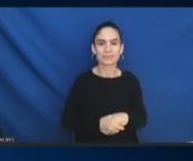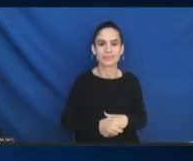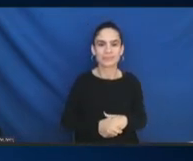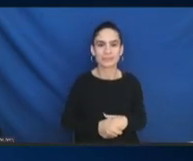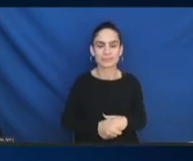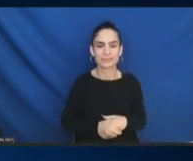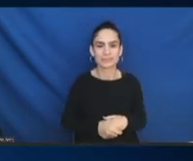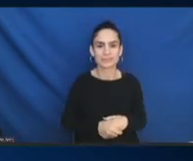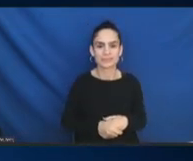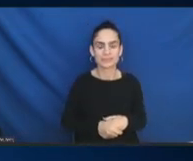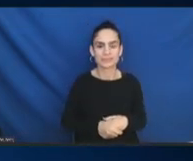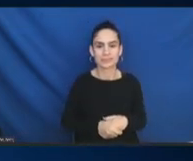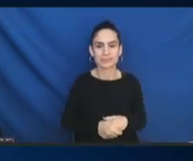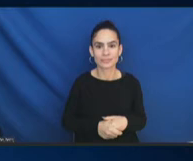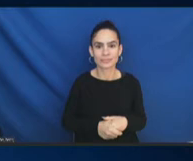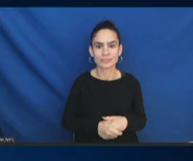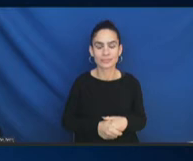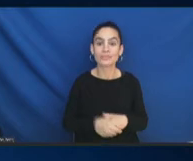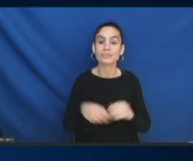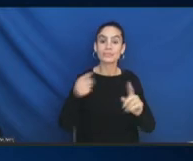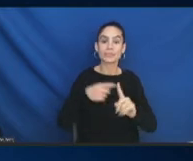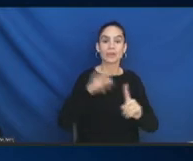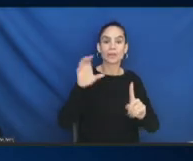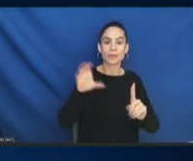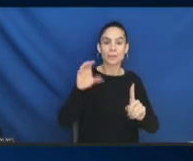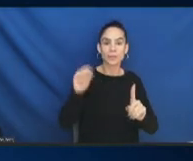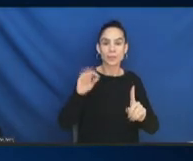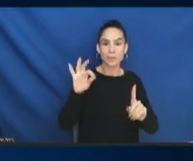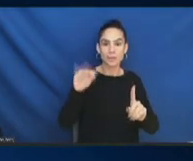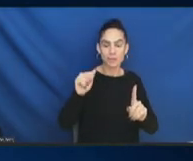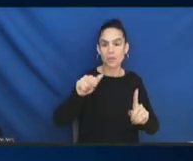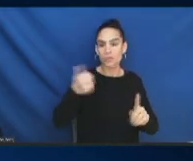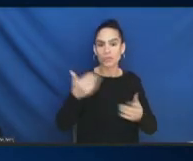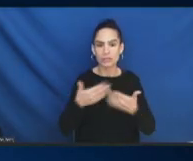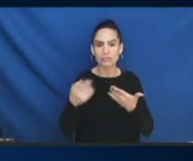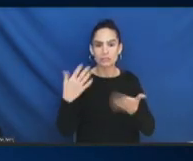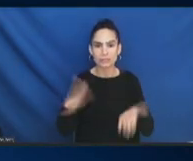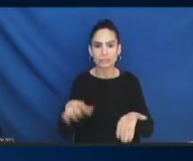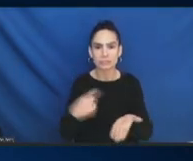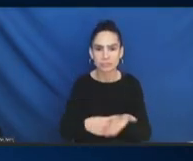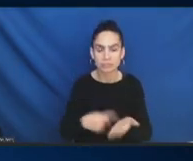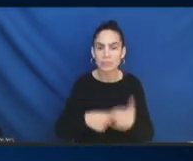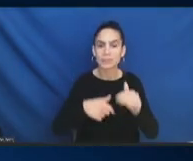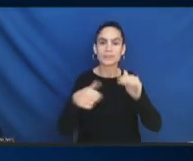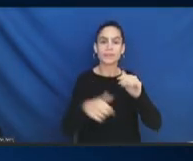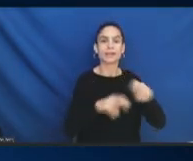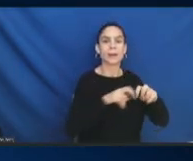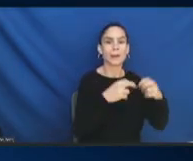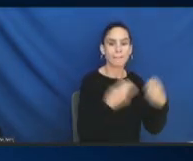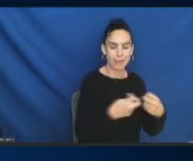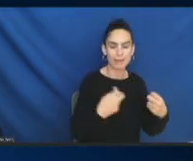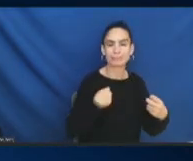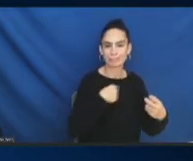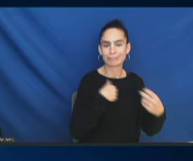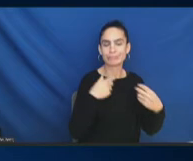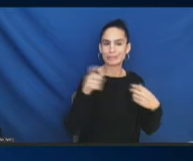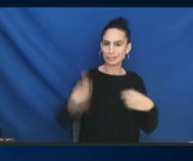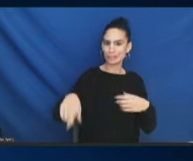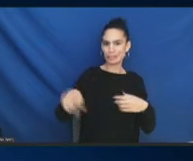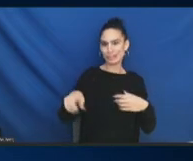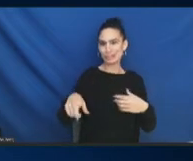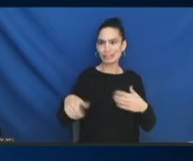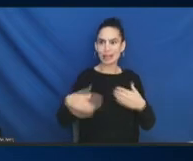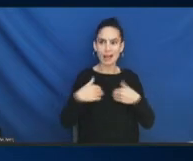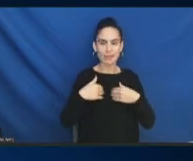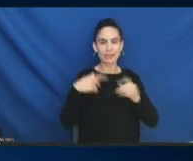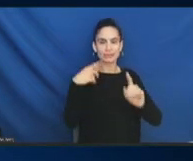and the other pieces that you raised, I think, again, within subcommittees, these are the discussions we should be having, and, and what are the recommendations we want to make, and